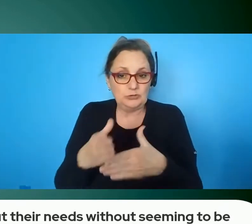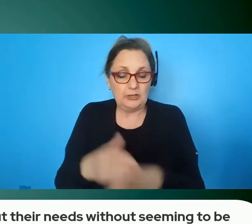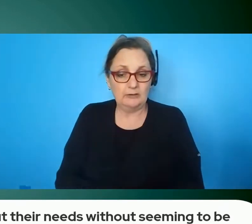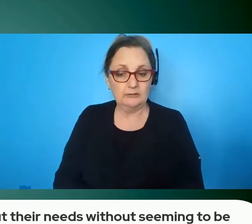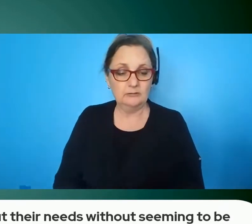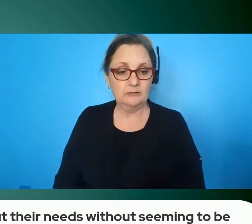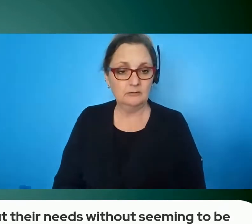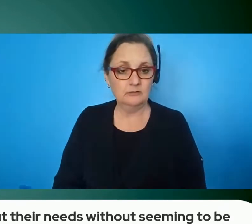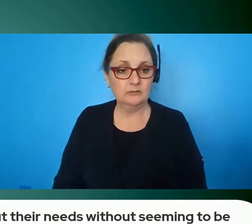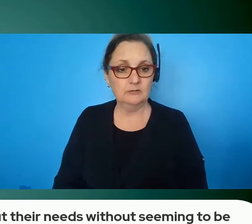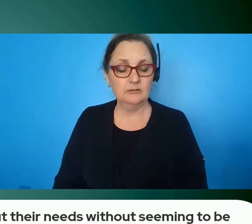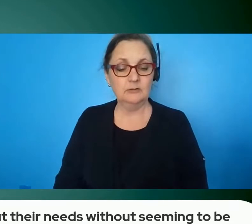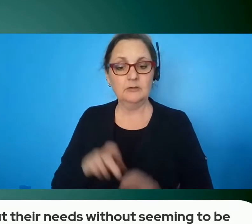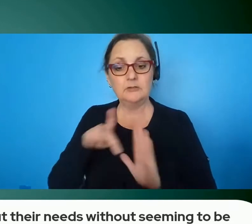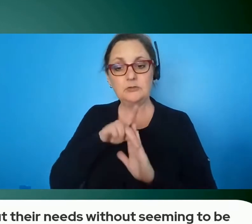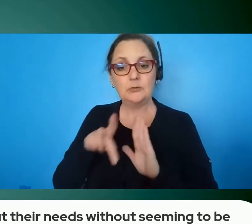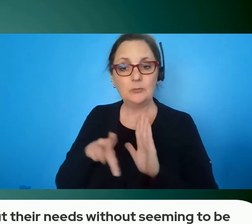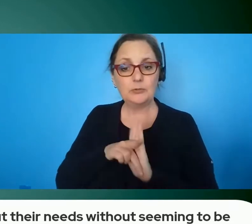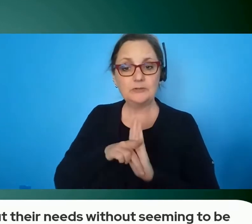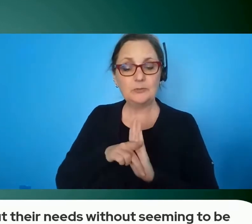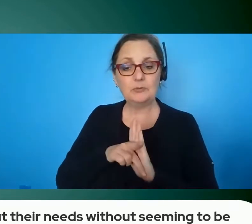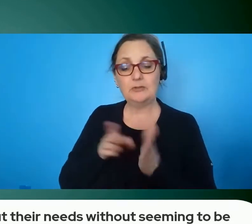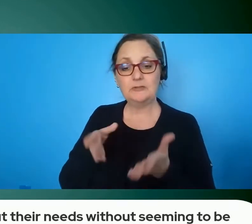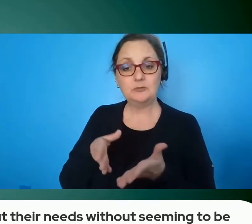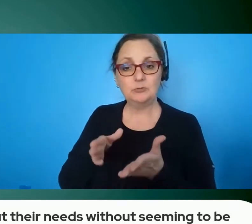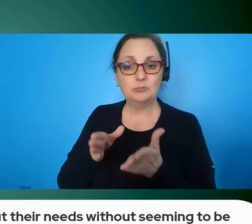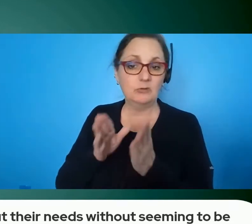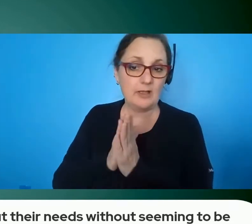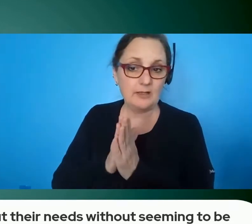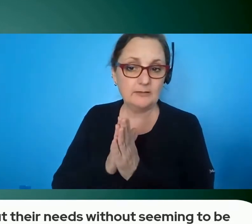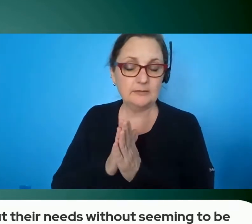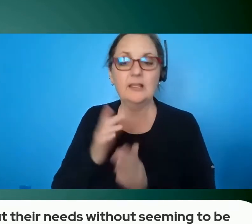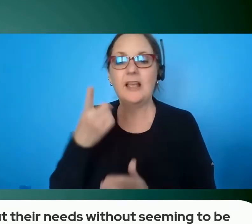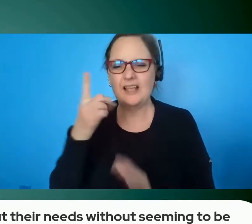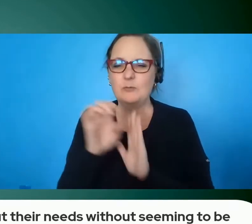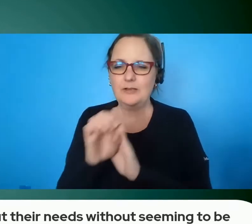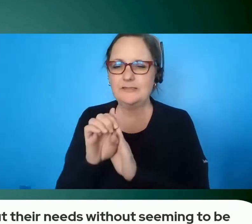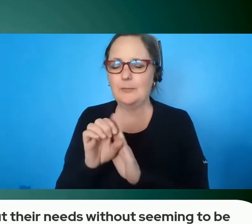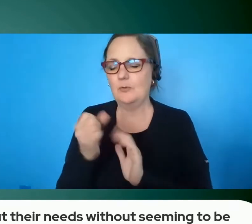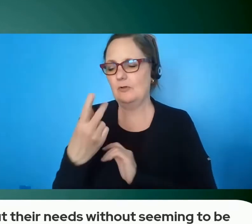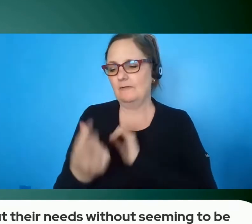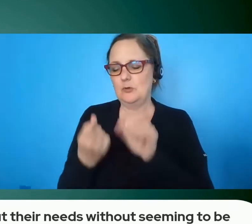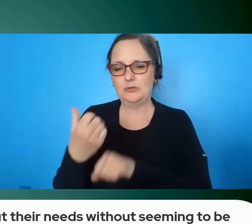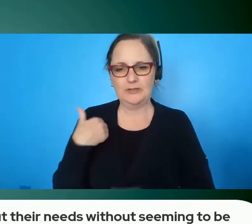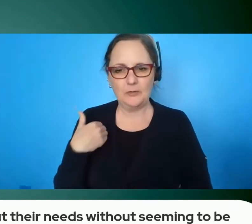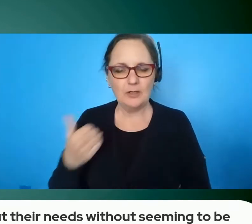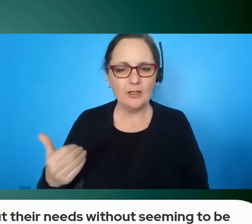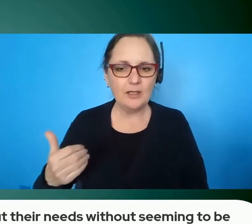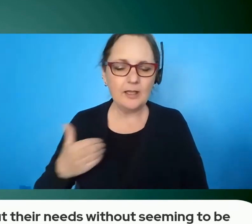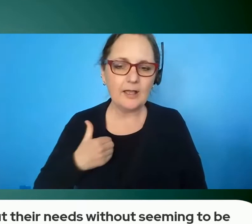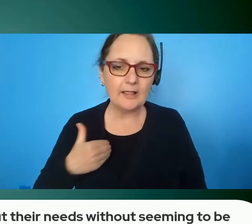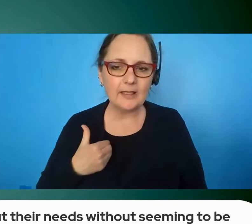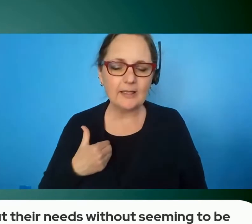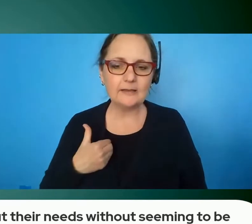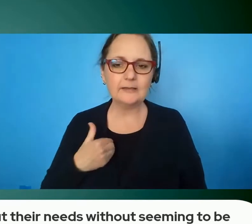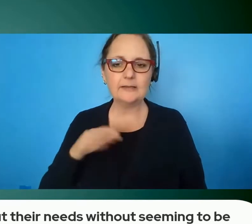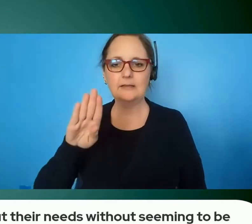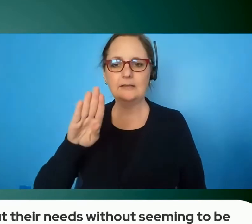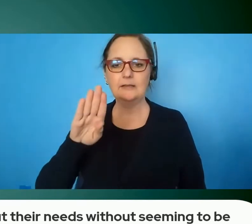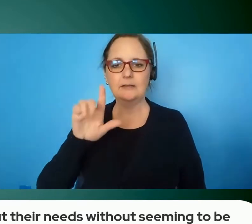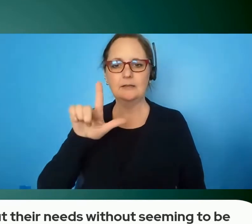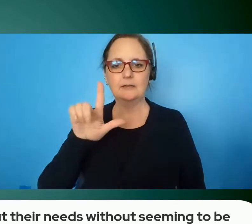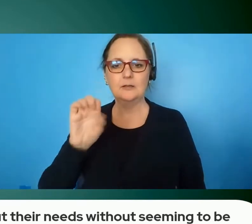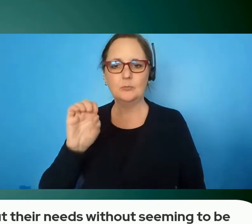and i'll give one quick example um i recently a couple of years ago actually had a um a blood clot issue